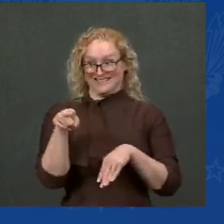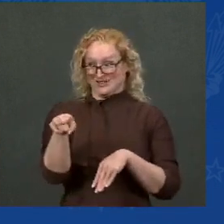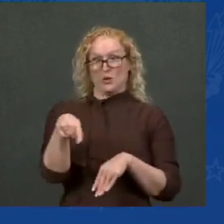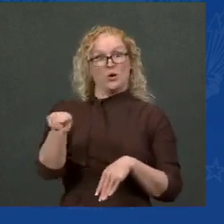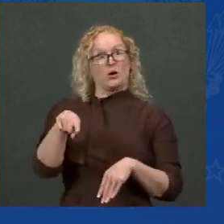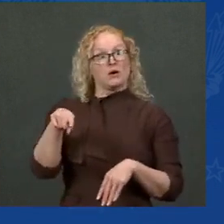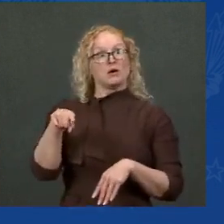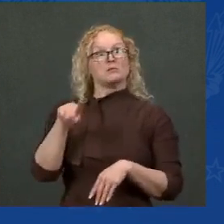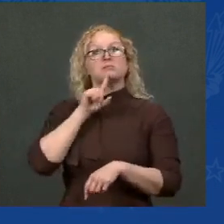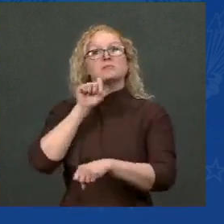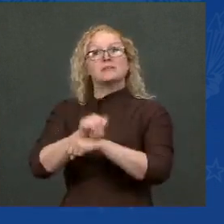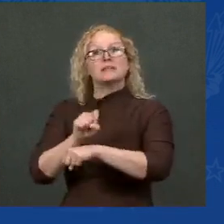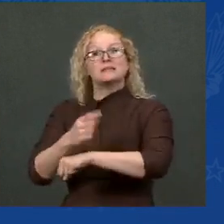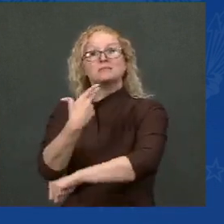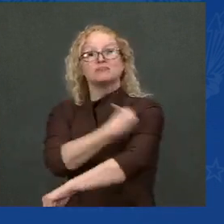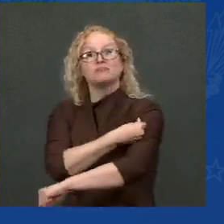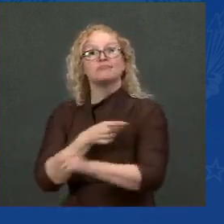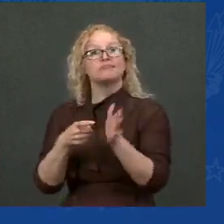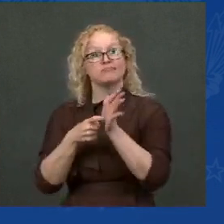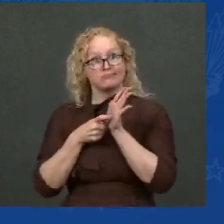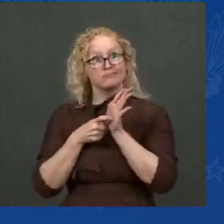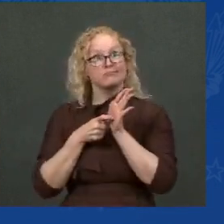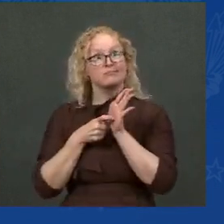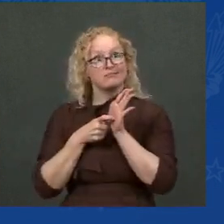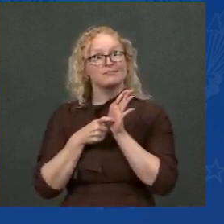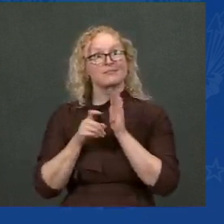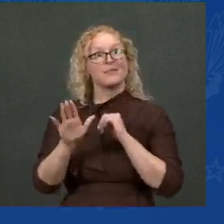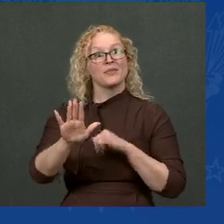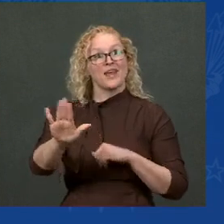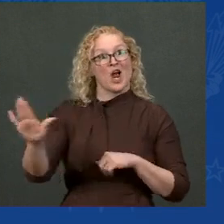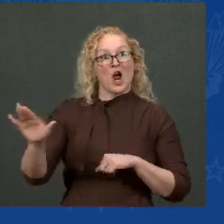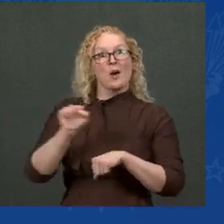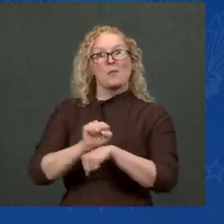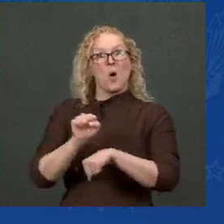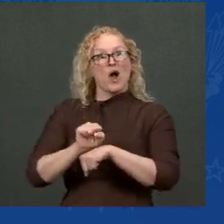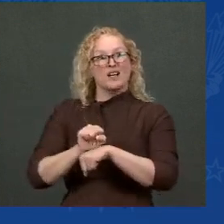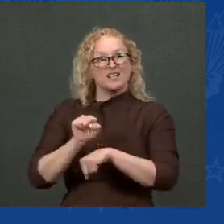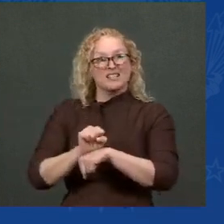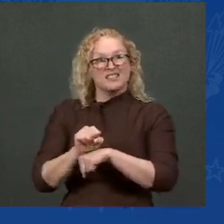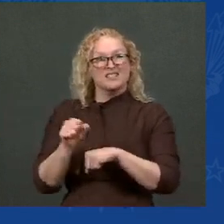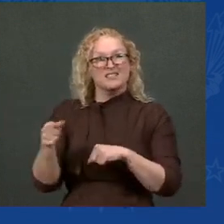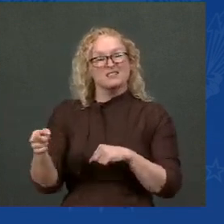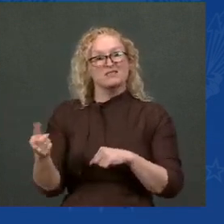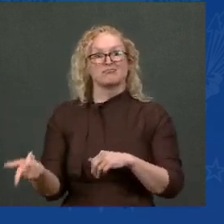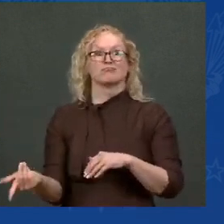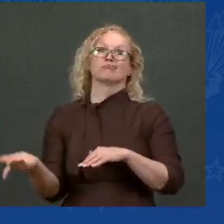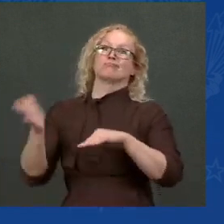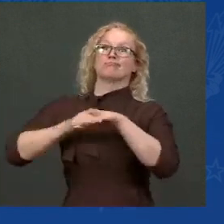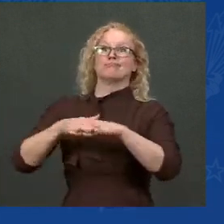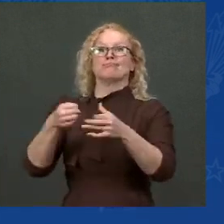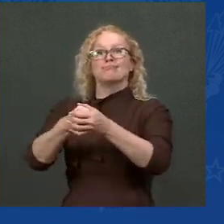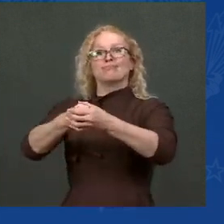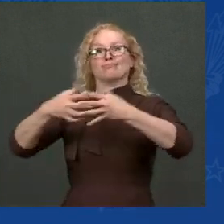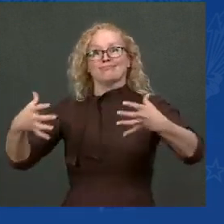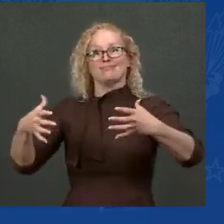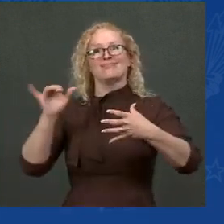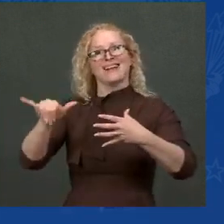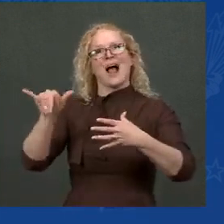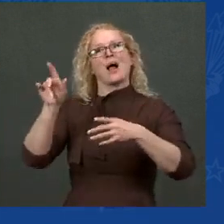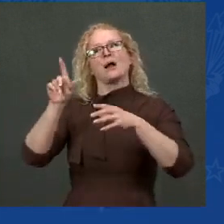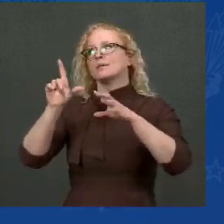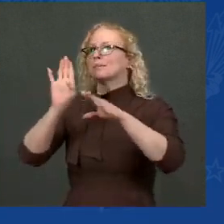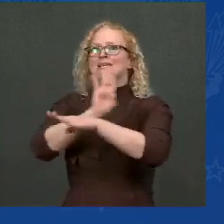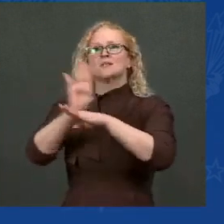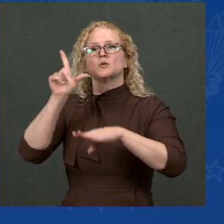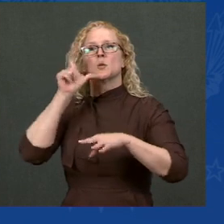often as high as 90 — over 90 percent. This is good for the workers, for their colleagues, for their loved